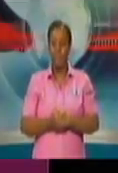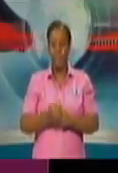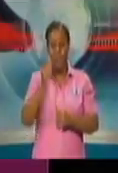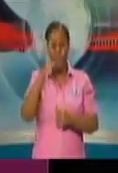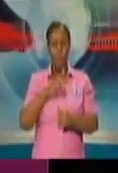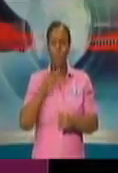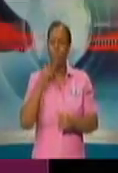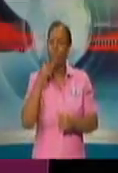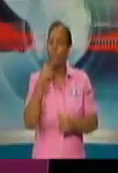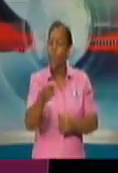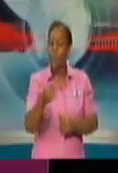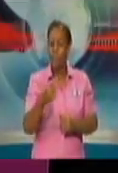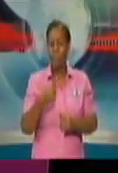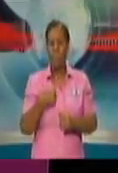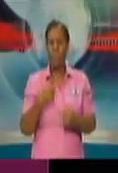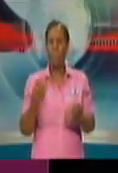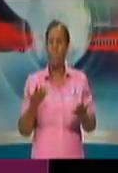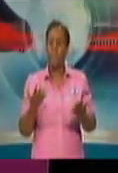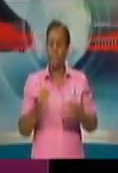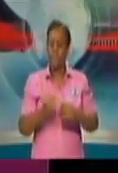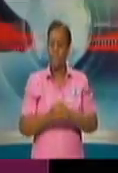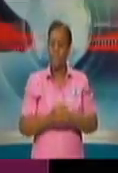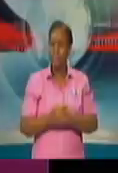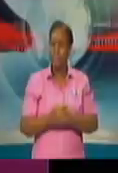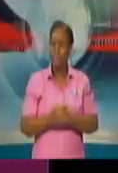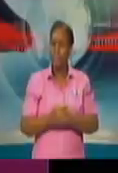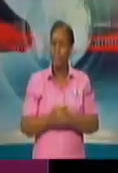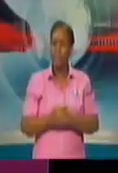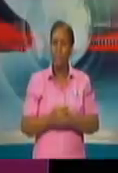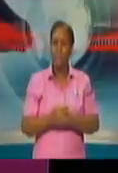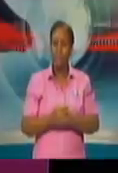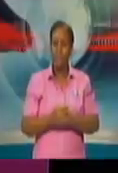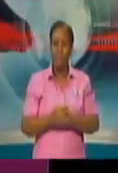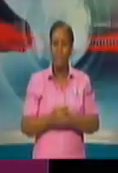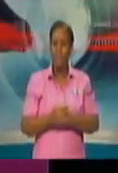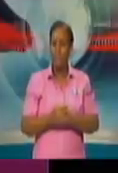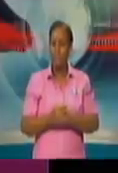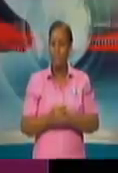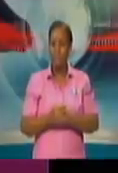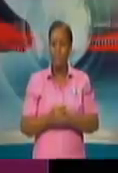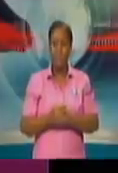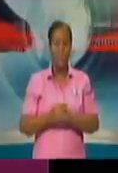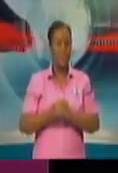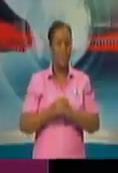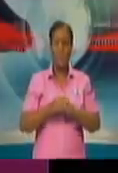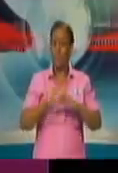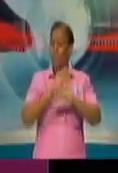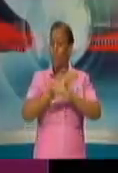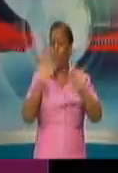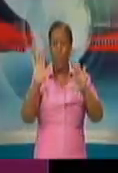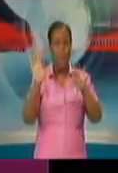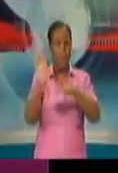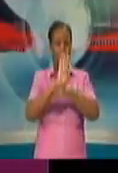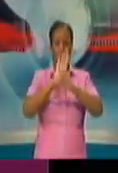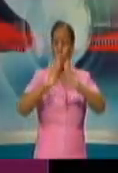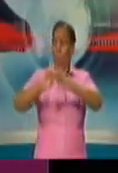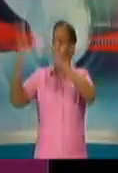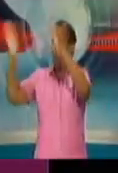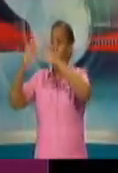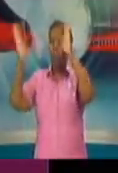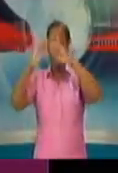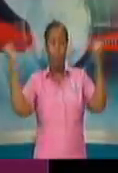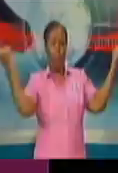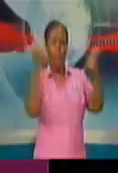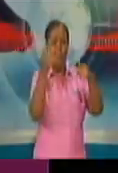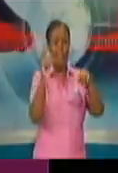said, Minister, don't open up too soon. He said, Minister, I am willing to take a financial bounce so